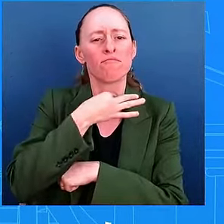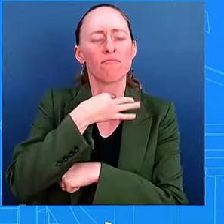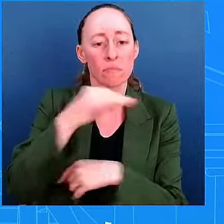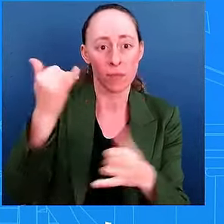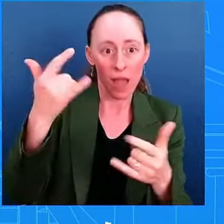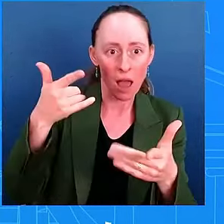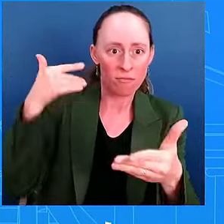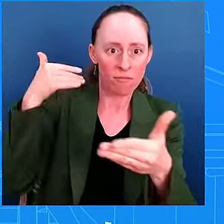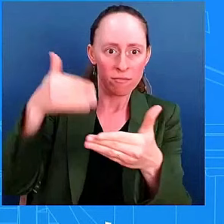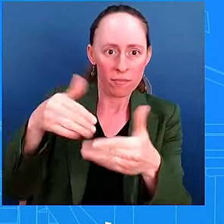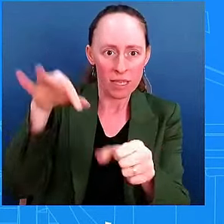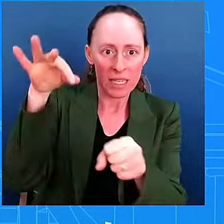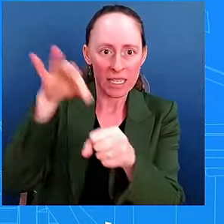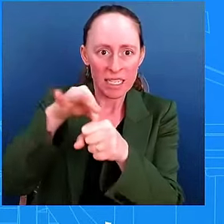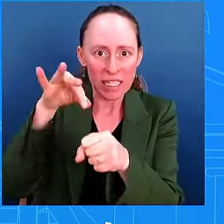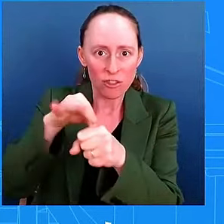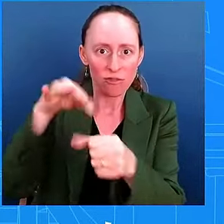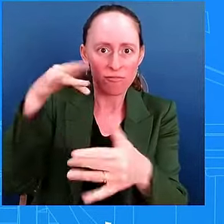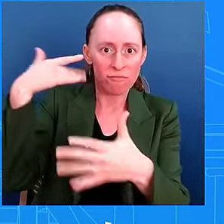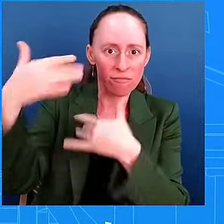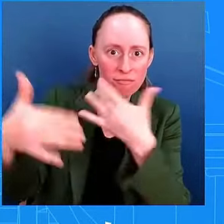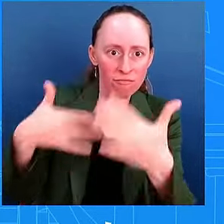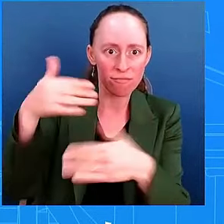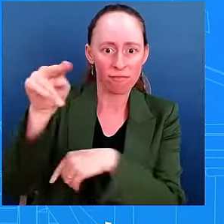safe to drive out so voters can cast their ballot.